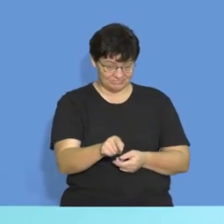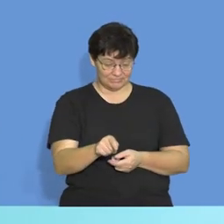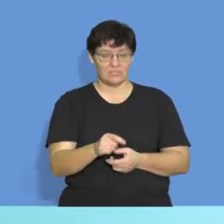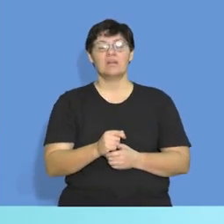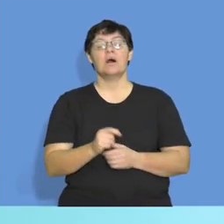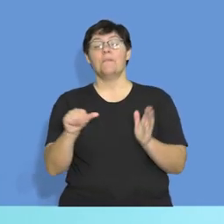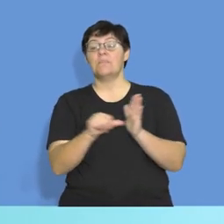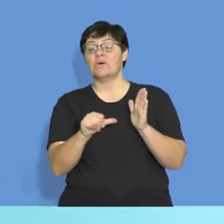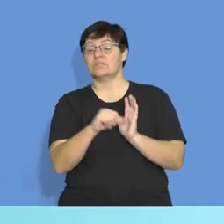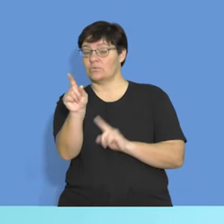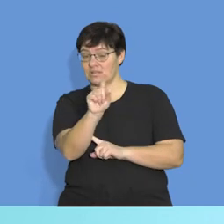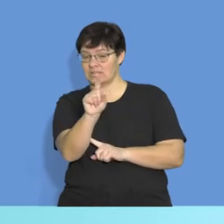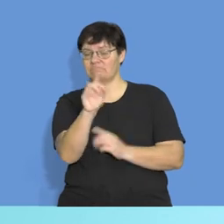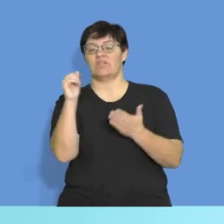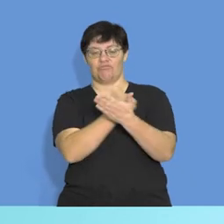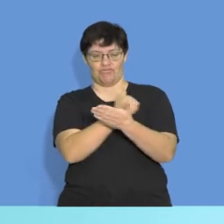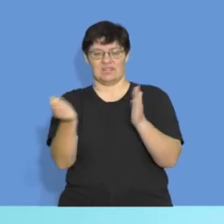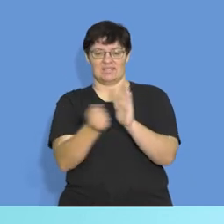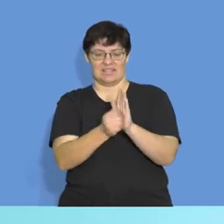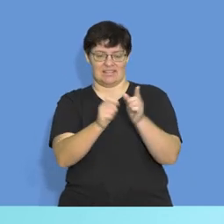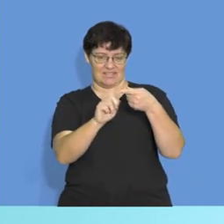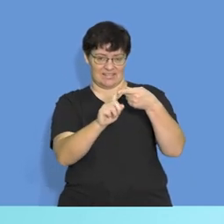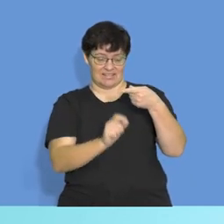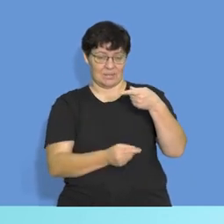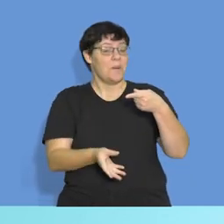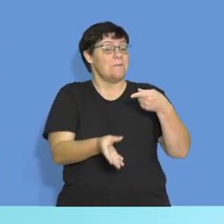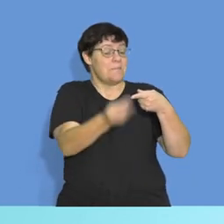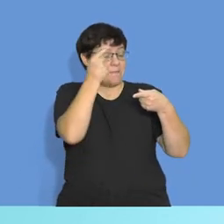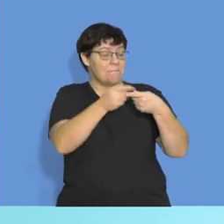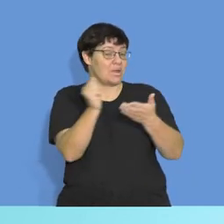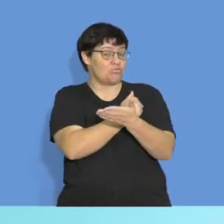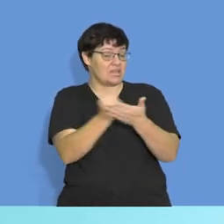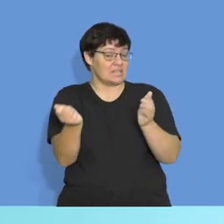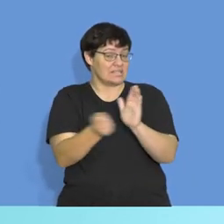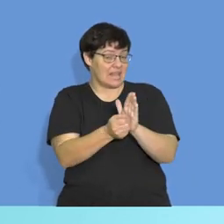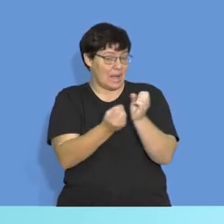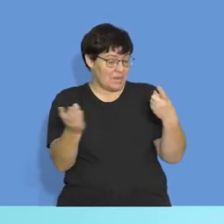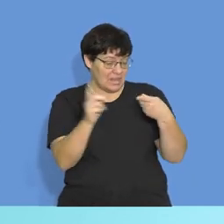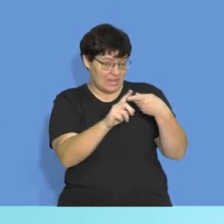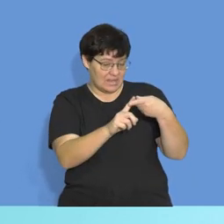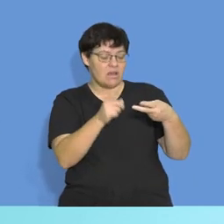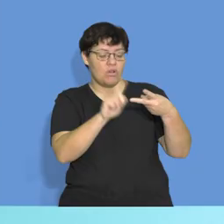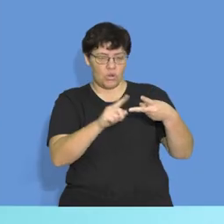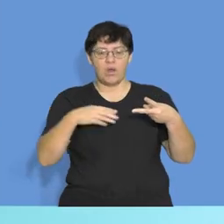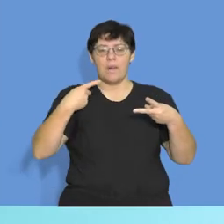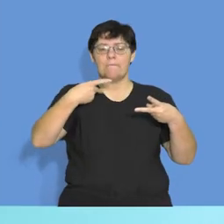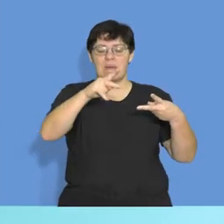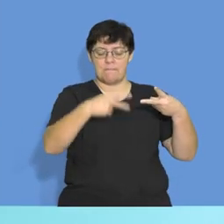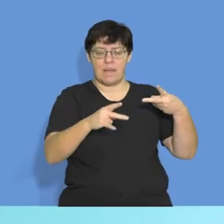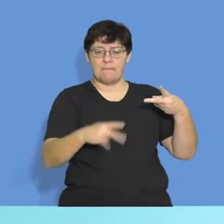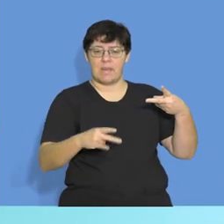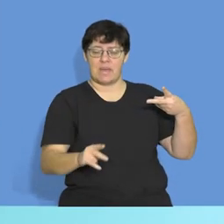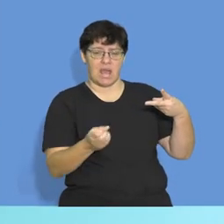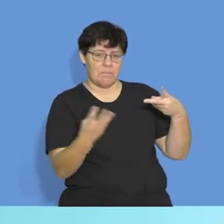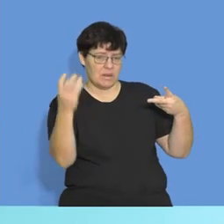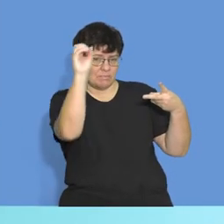credit sales. Once you've ascertained your credit sales, you now look at your trend. What is my trend? What are